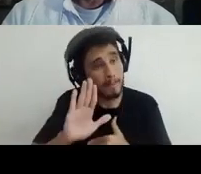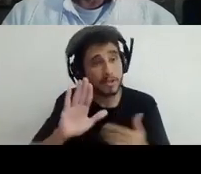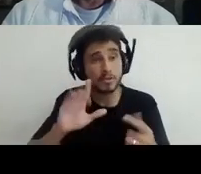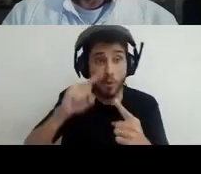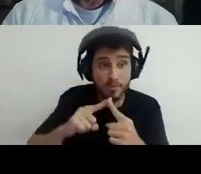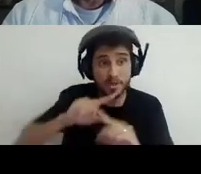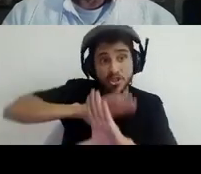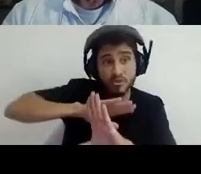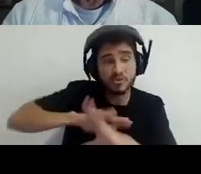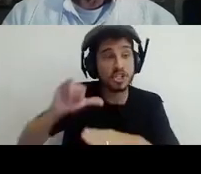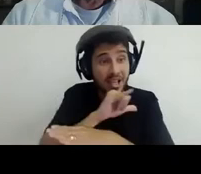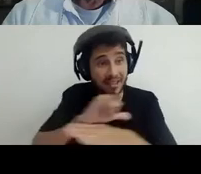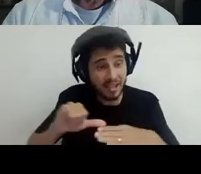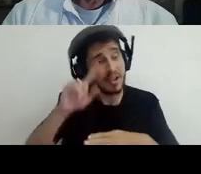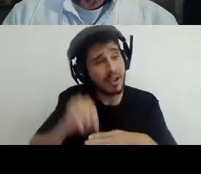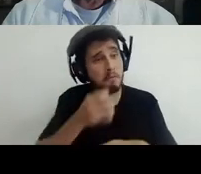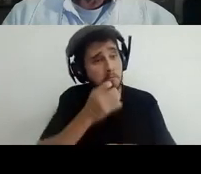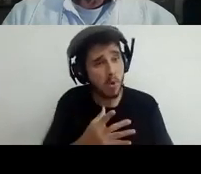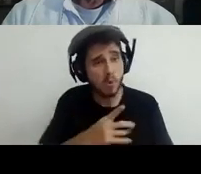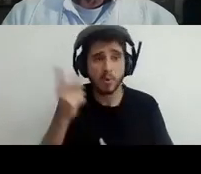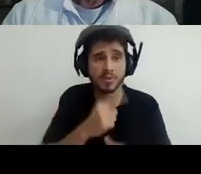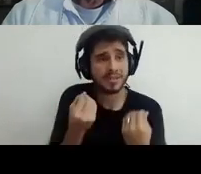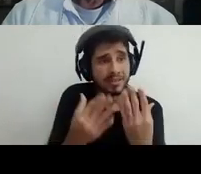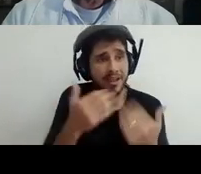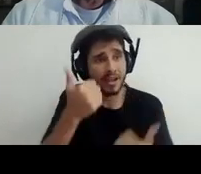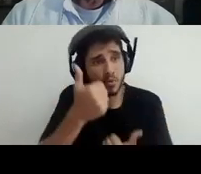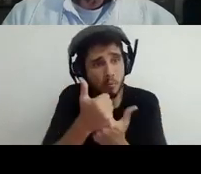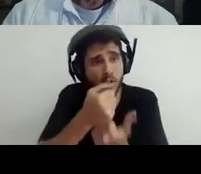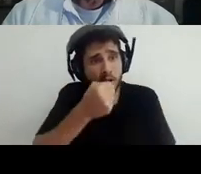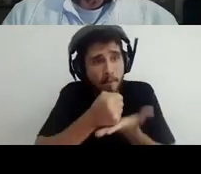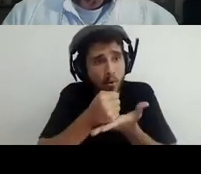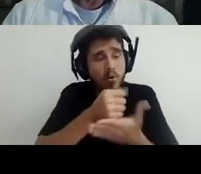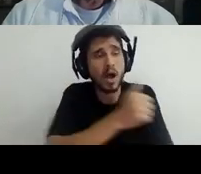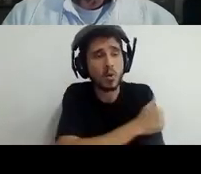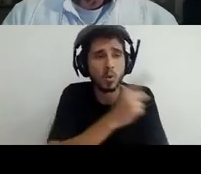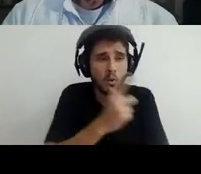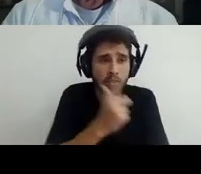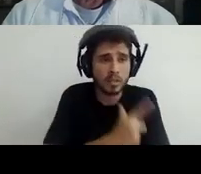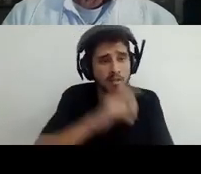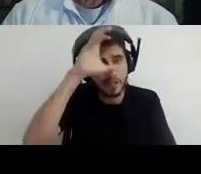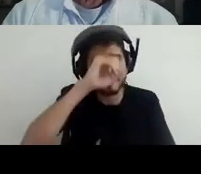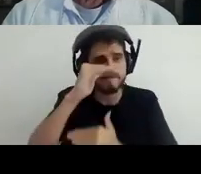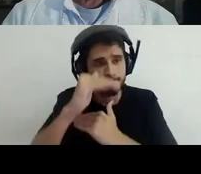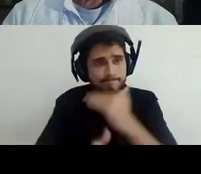students, support for parents and caretakers, et cetera, et cetera. So again, a rather